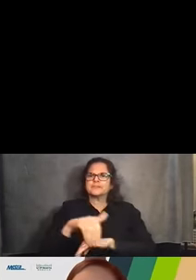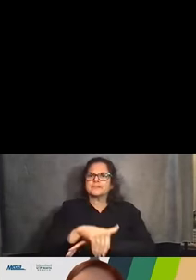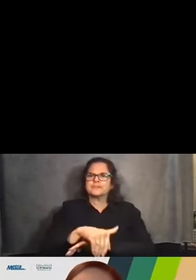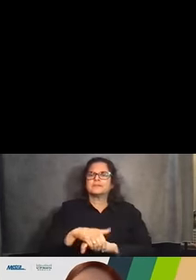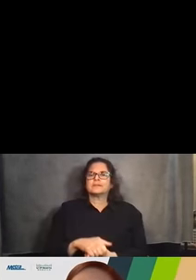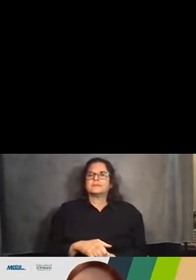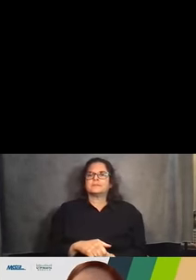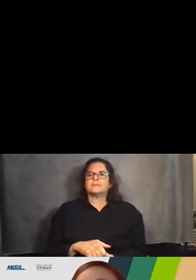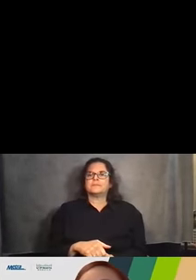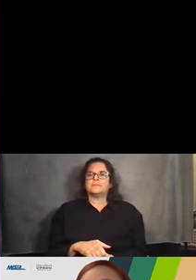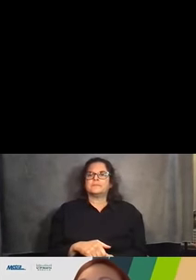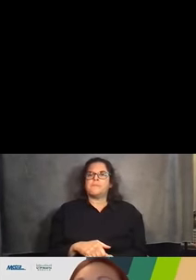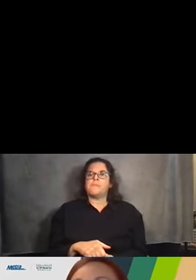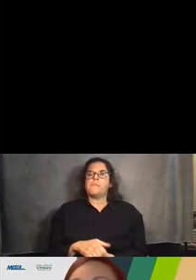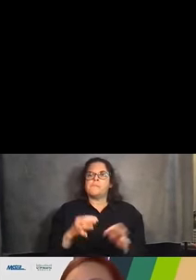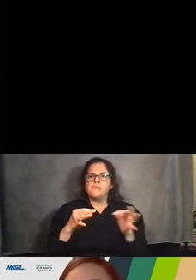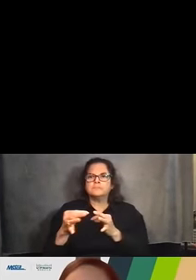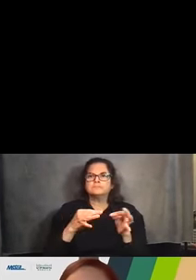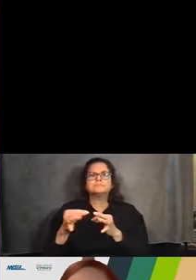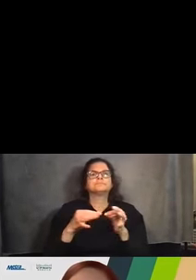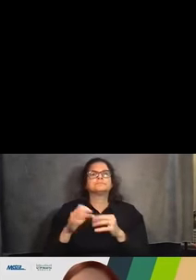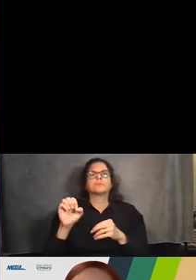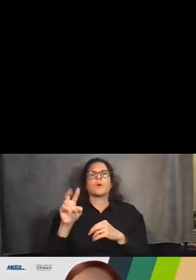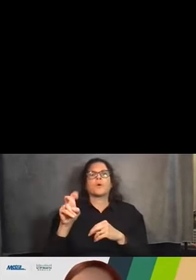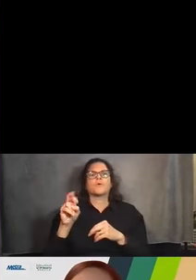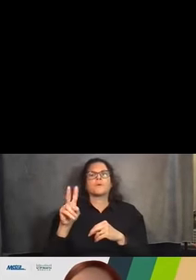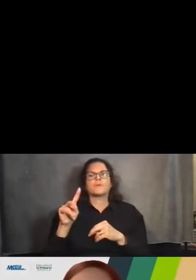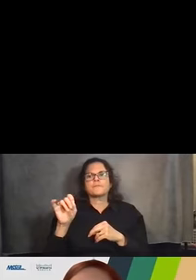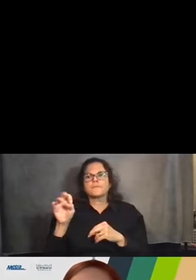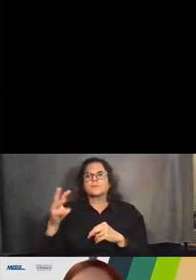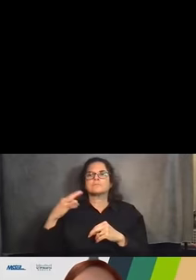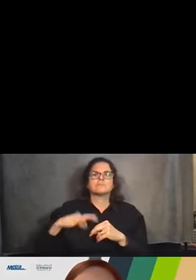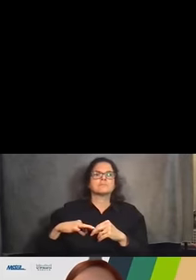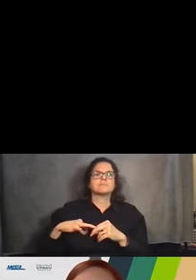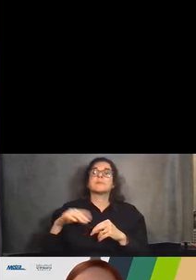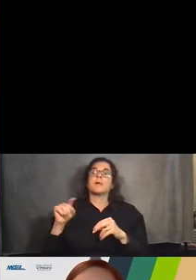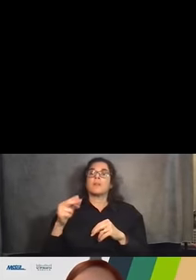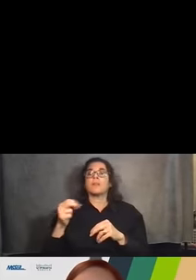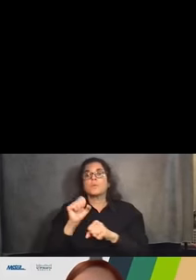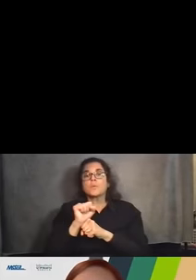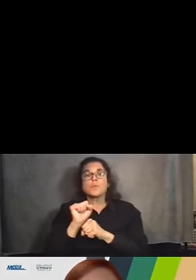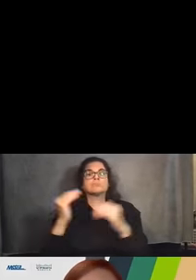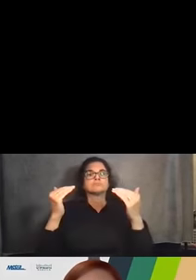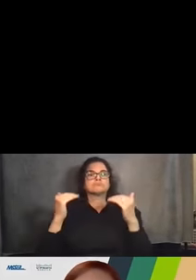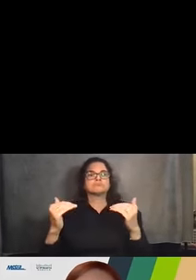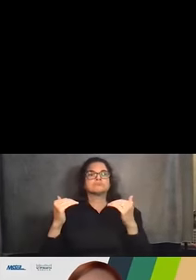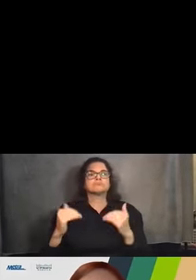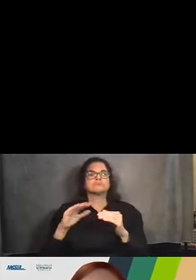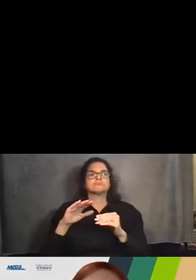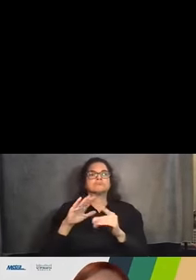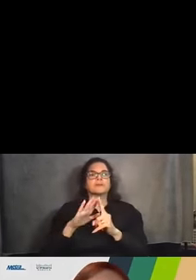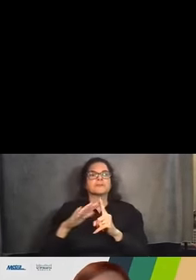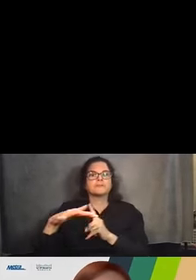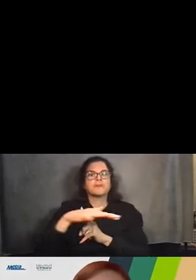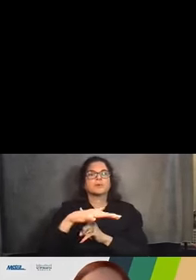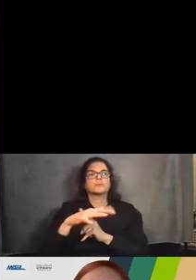be going over some overview and benefits, the work, environmental review, cost and funding, what you can expect from the